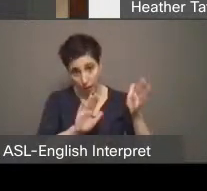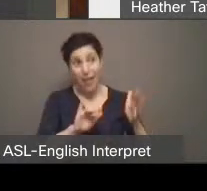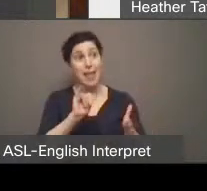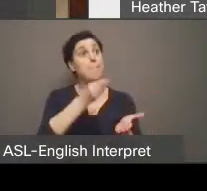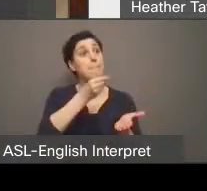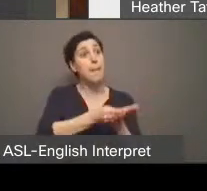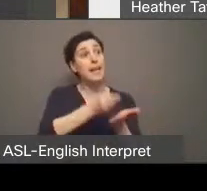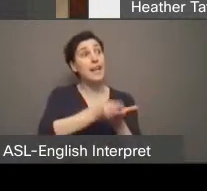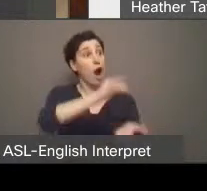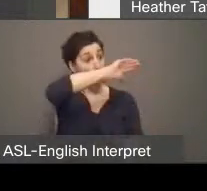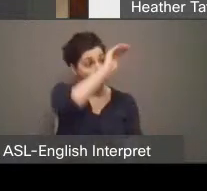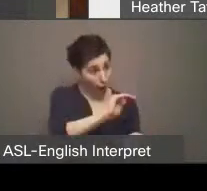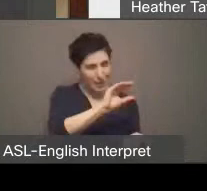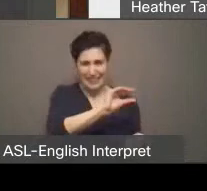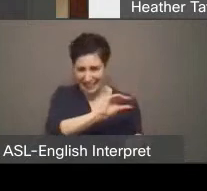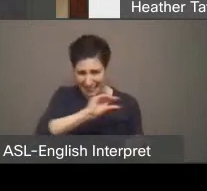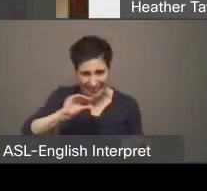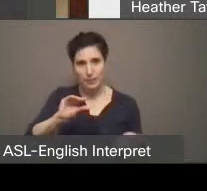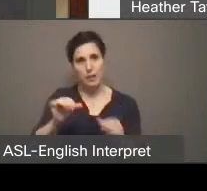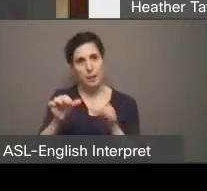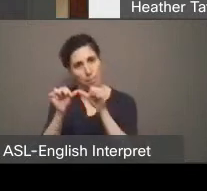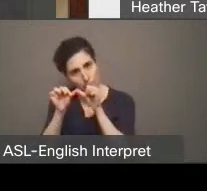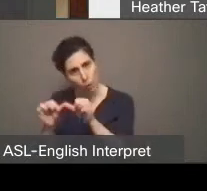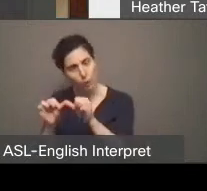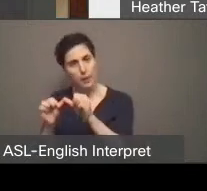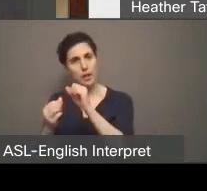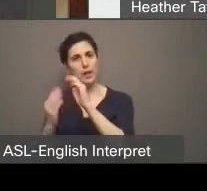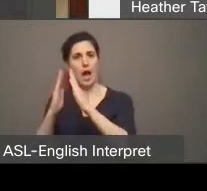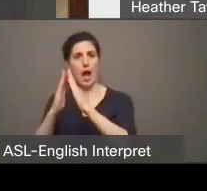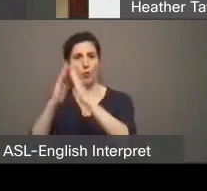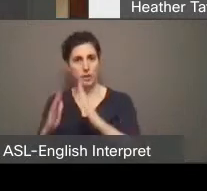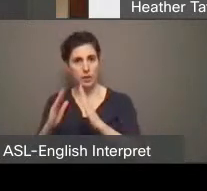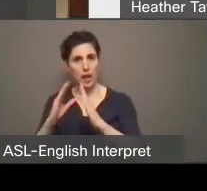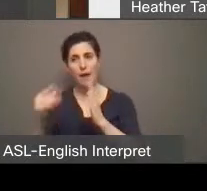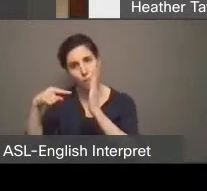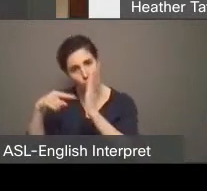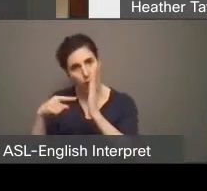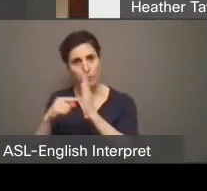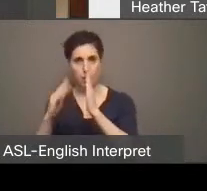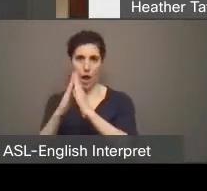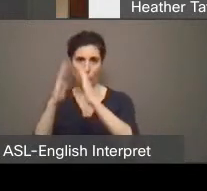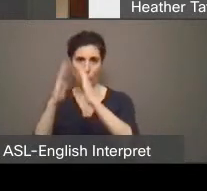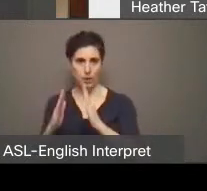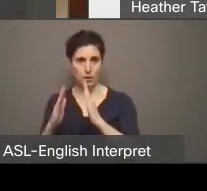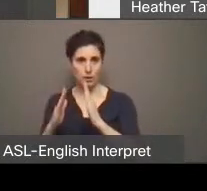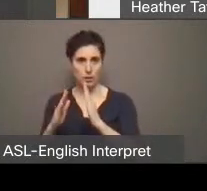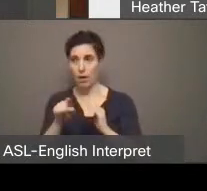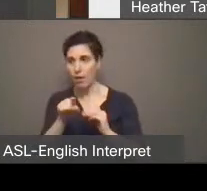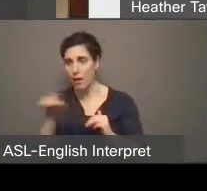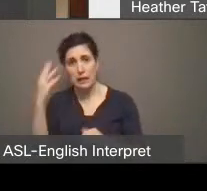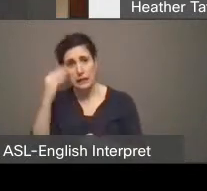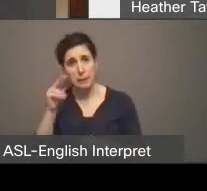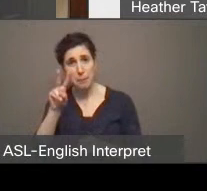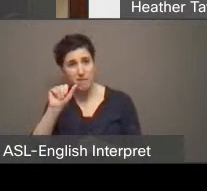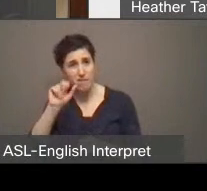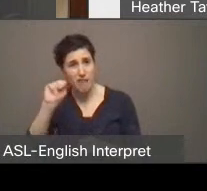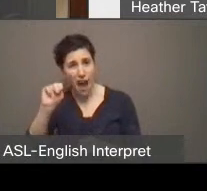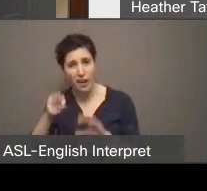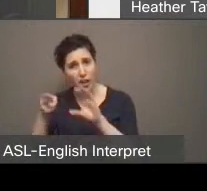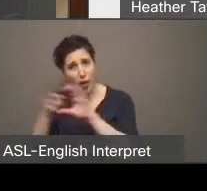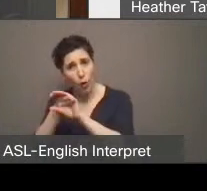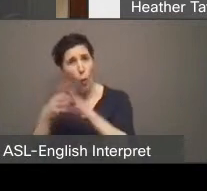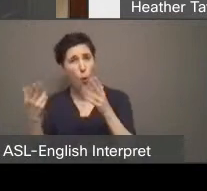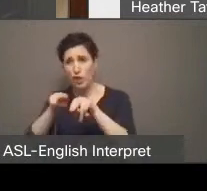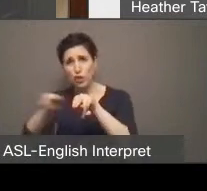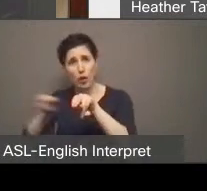funds to create enough permanent affordable housing so that nobody has to sleep in a van or in a crowded shelter